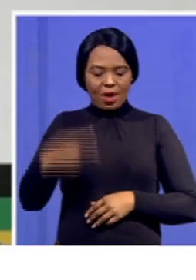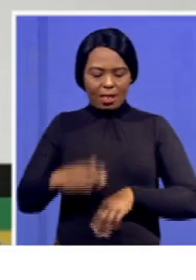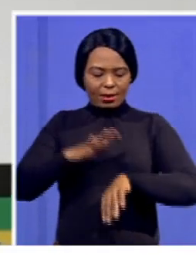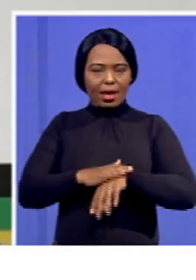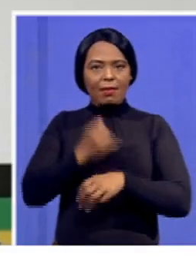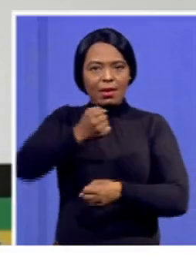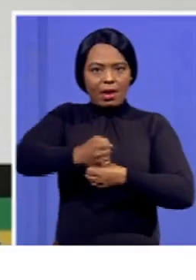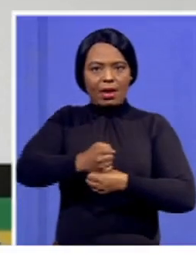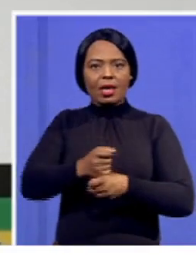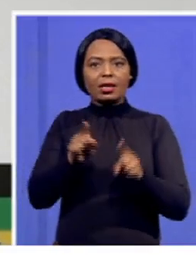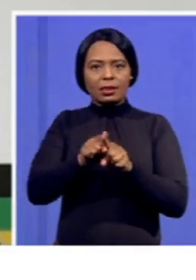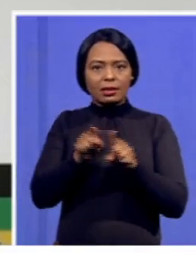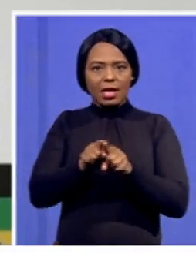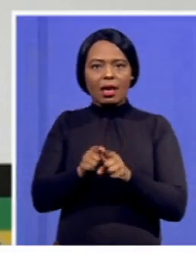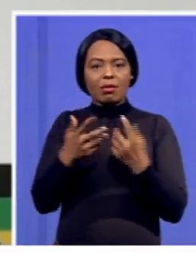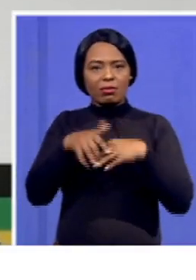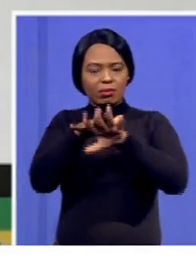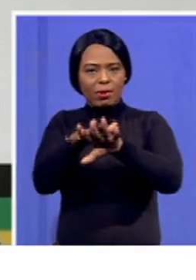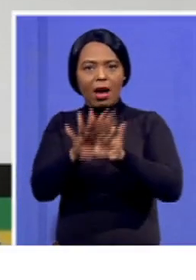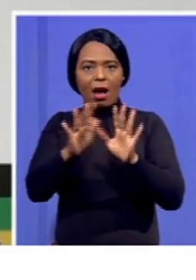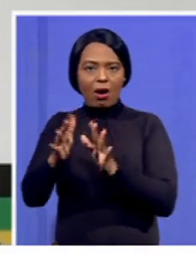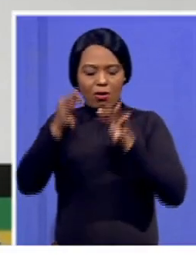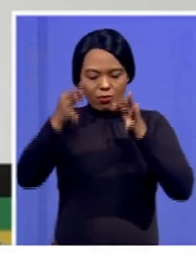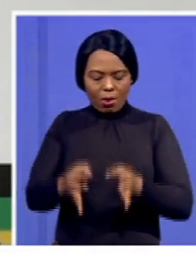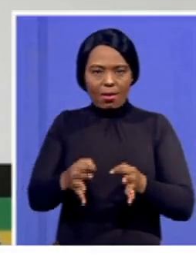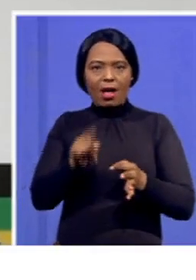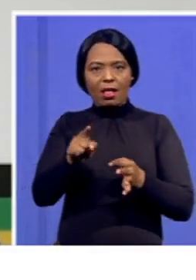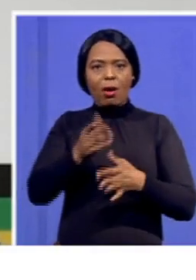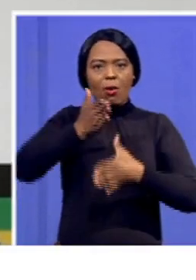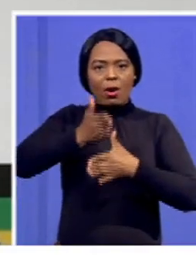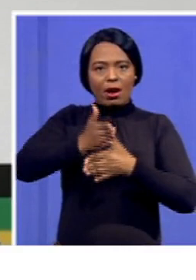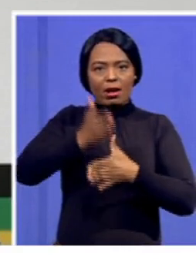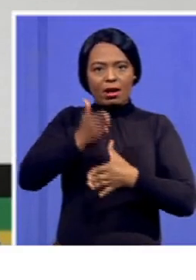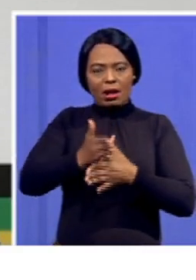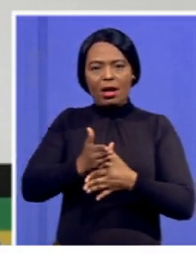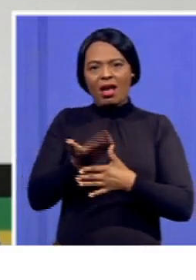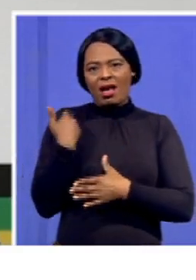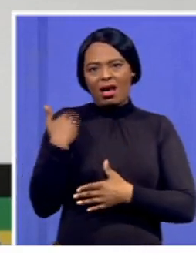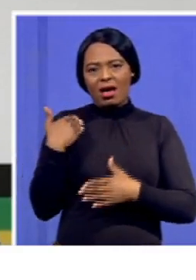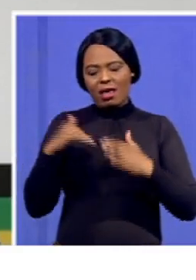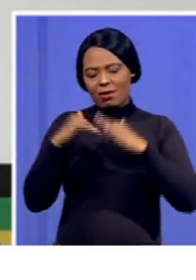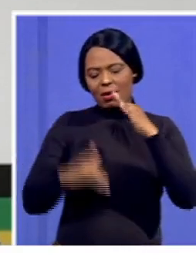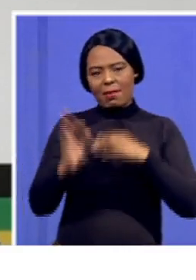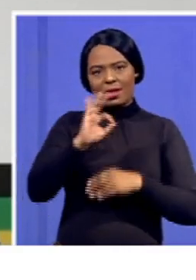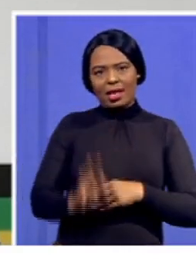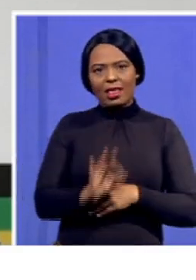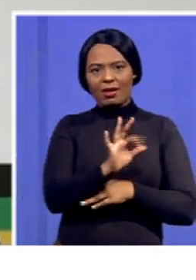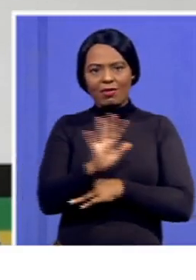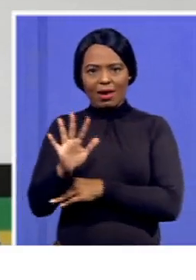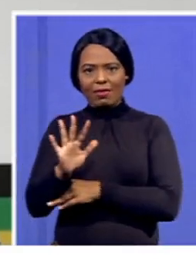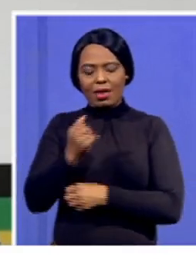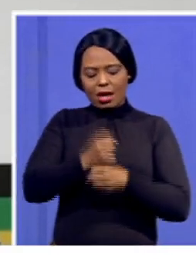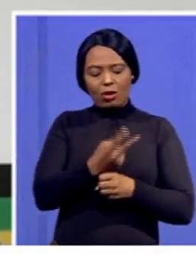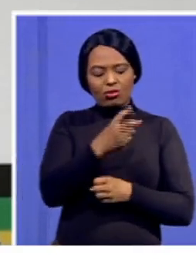An increase in union density for formal workers, which was at around 35% in 2019. An